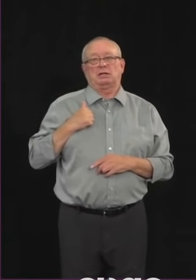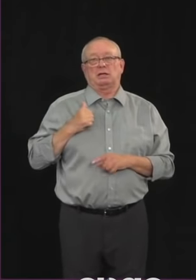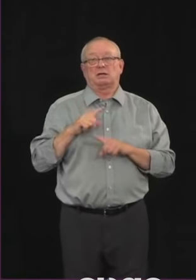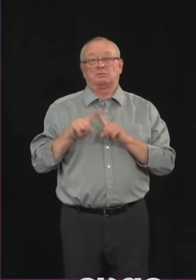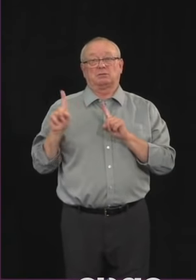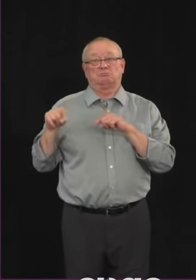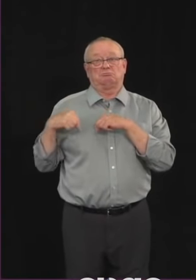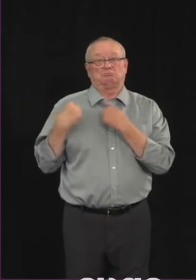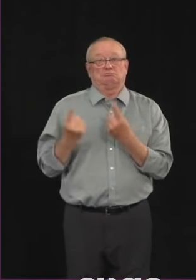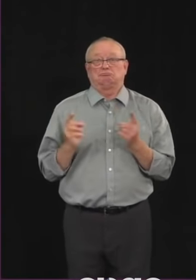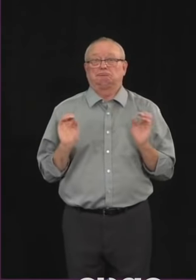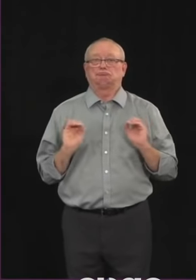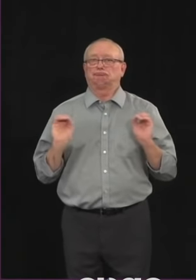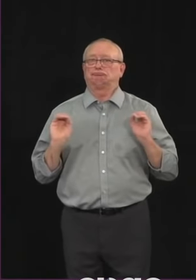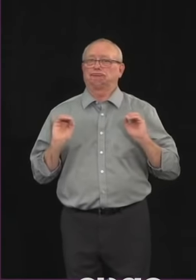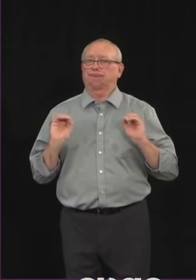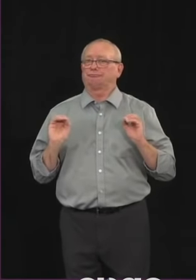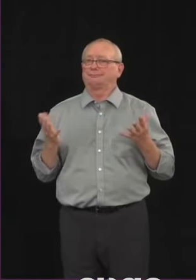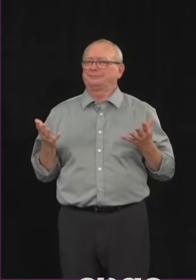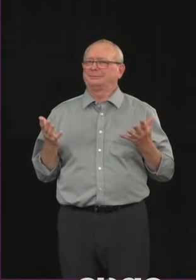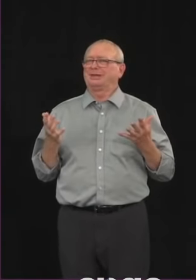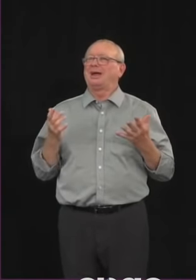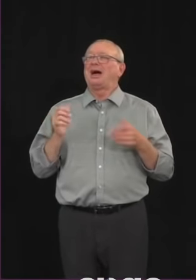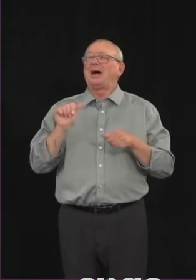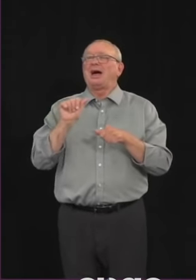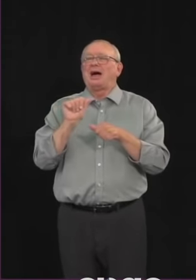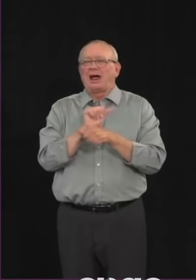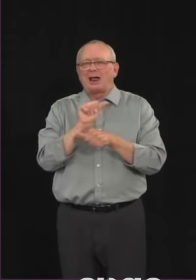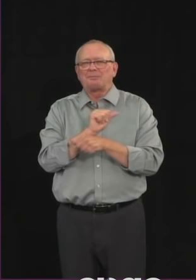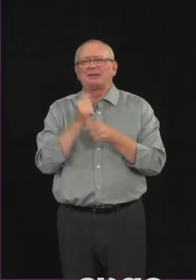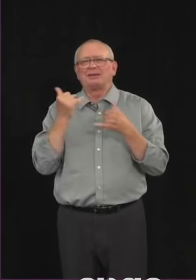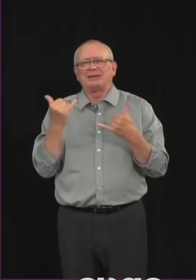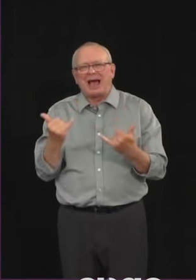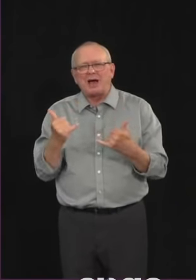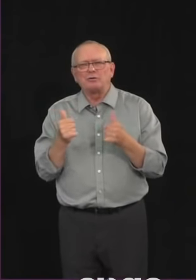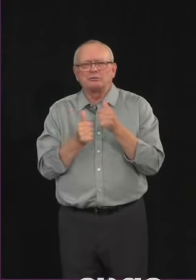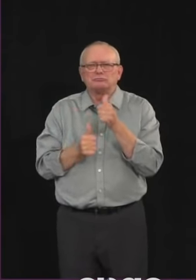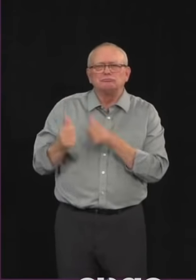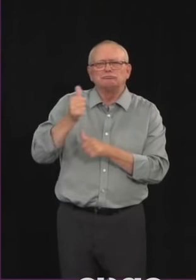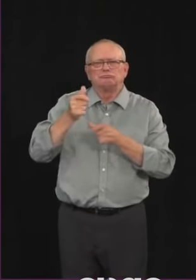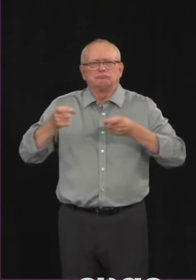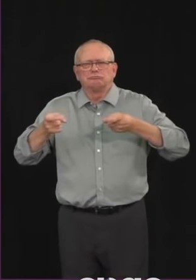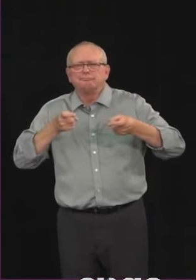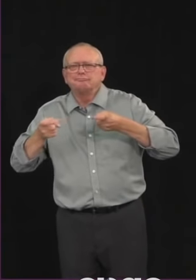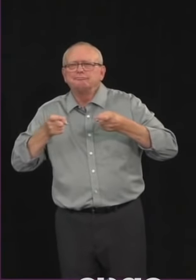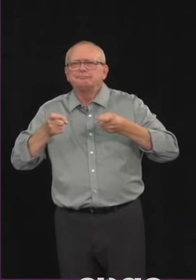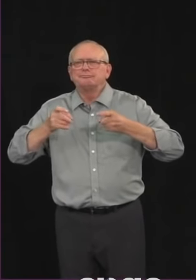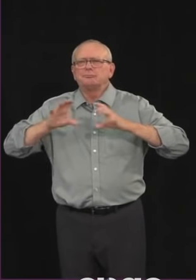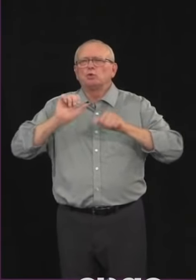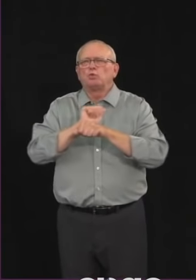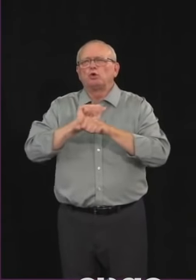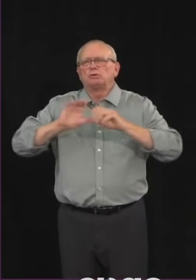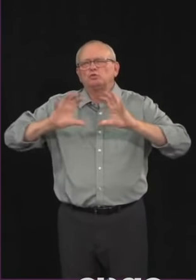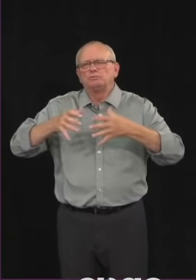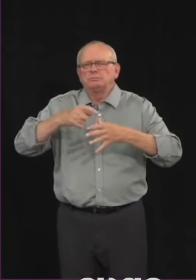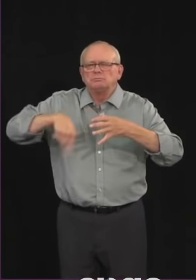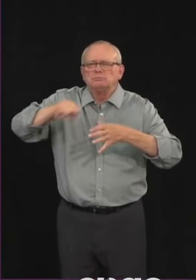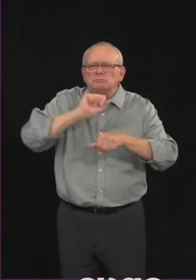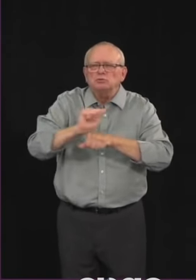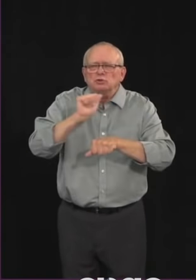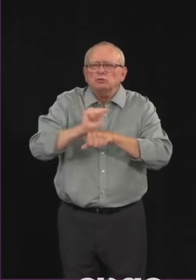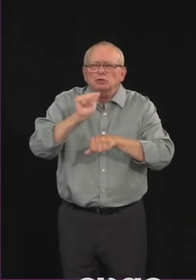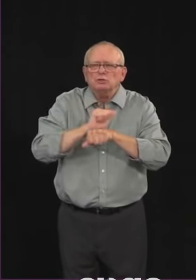the Council of the Federation working group on tracing apps for COVID-19. We have made repeated requests